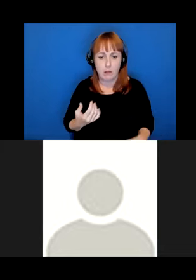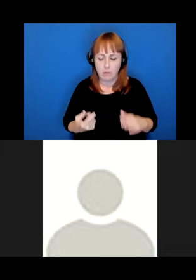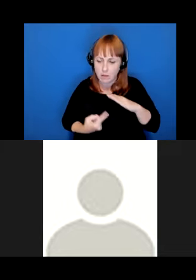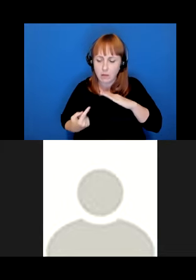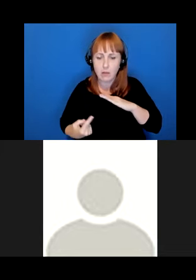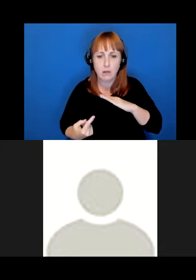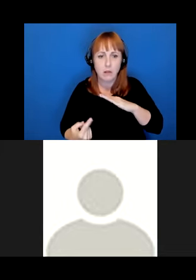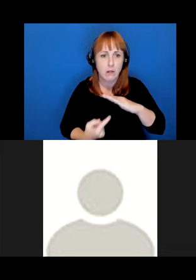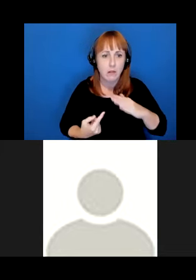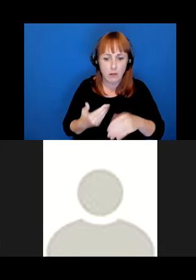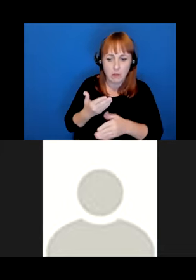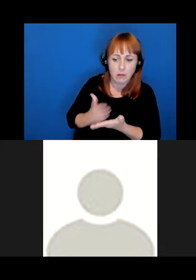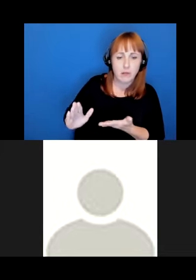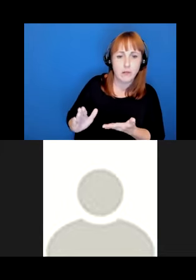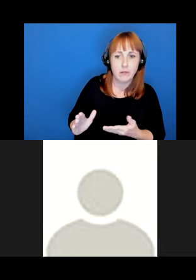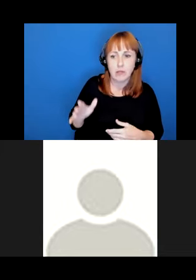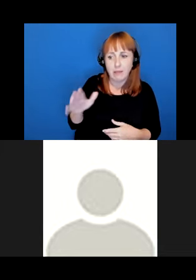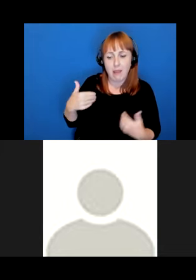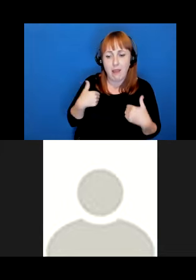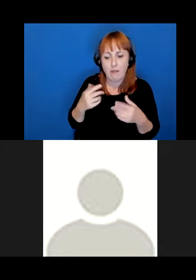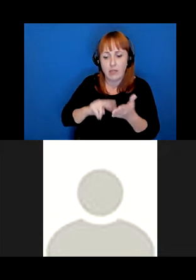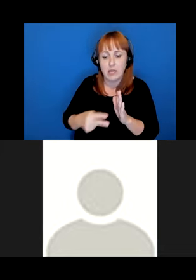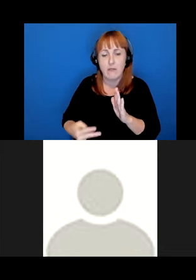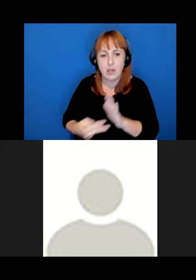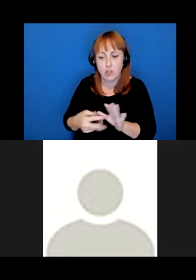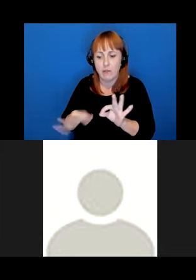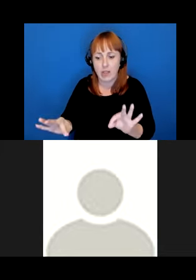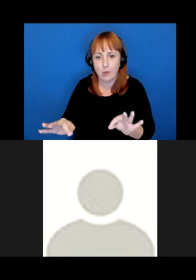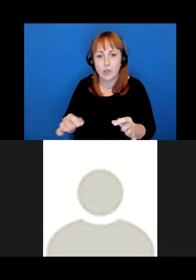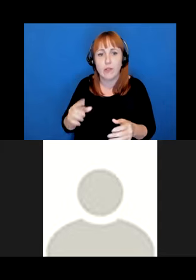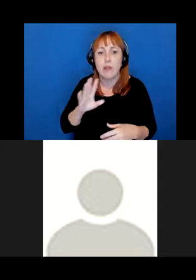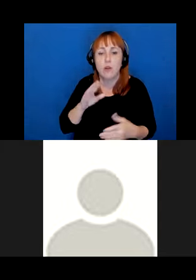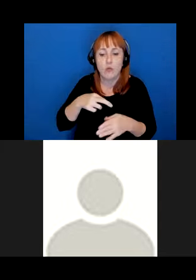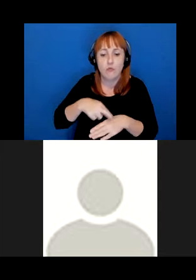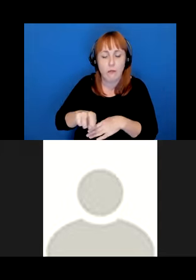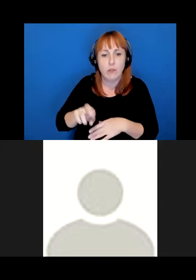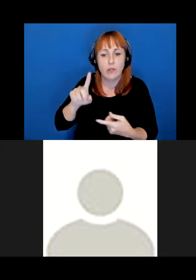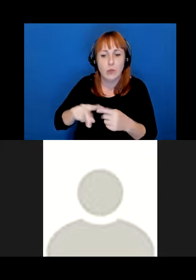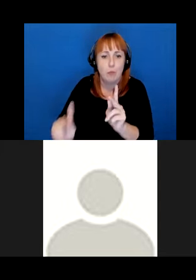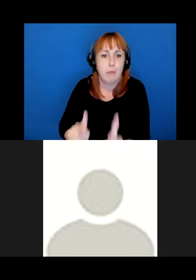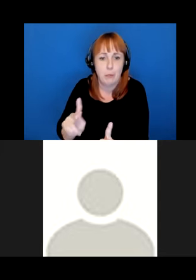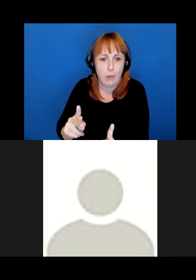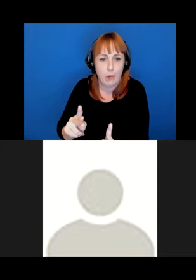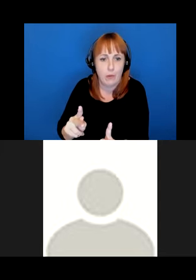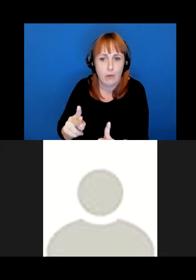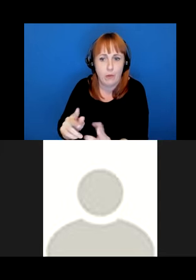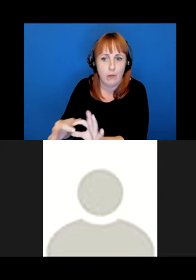hold definitions of inclined language that reference peoplehood. When linguistic materials default to discrete grammatical parts